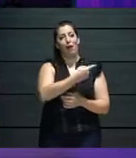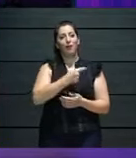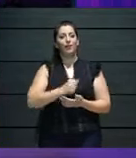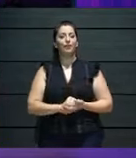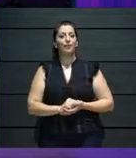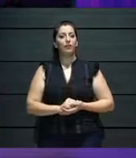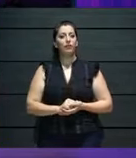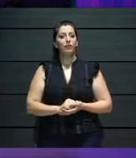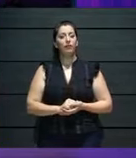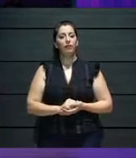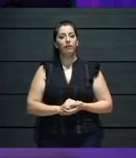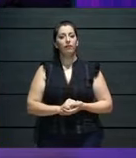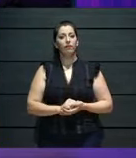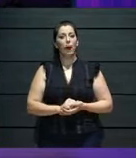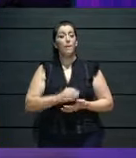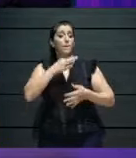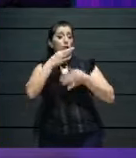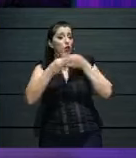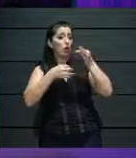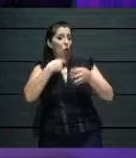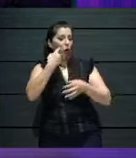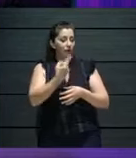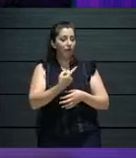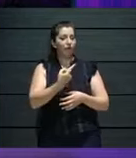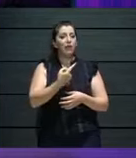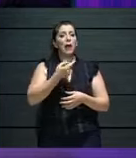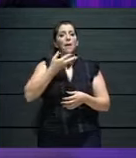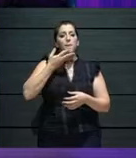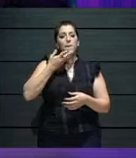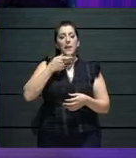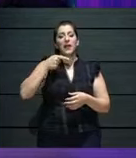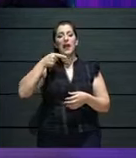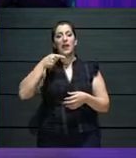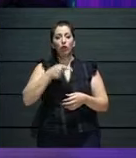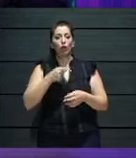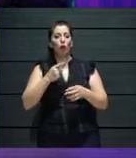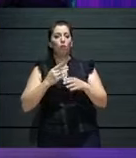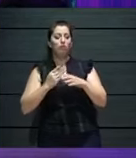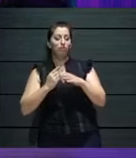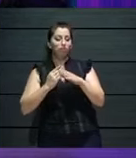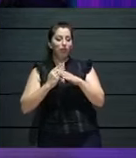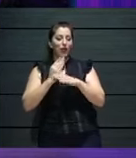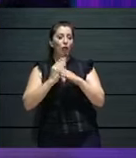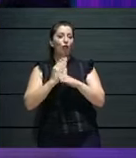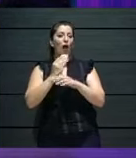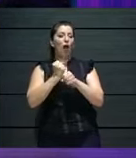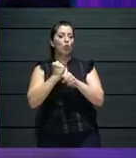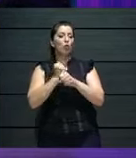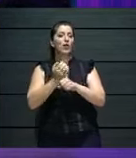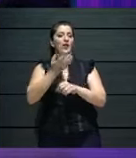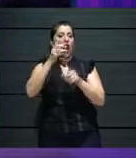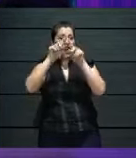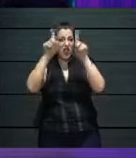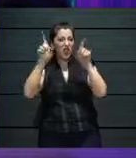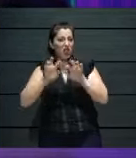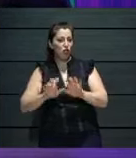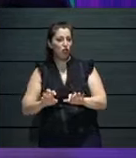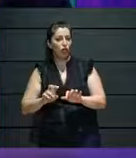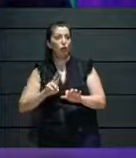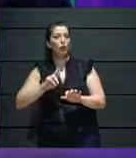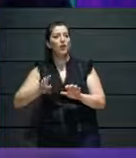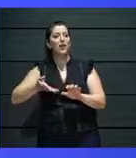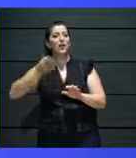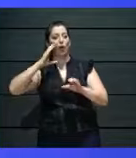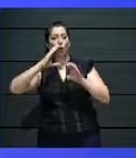when you increased your digital two-way communication? So were there differences